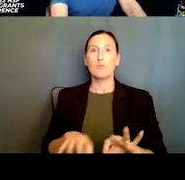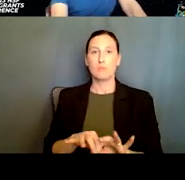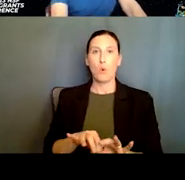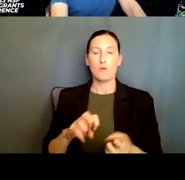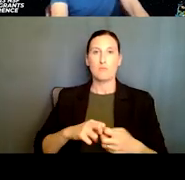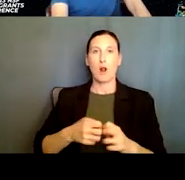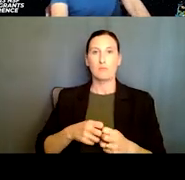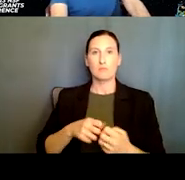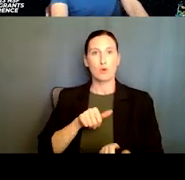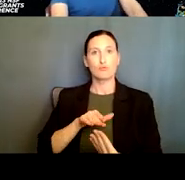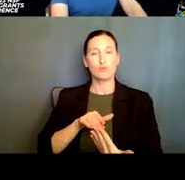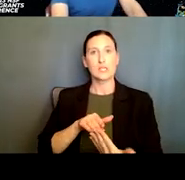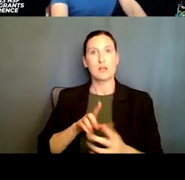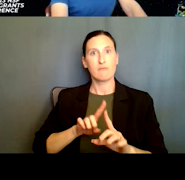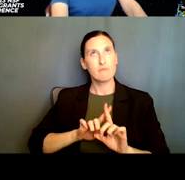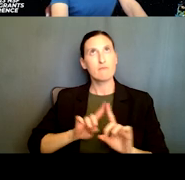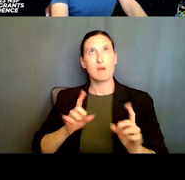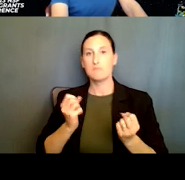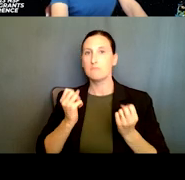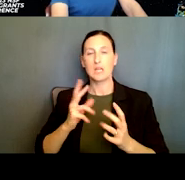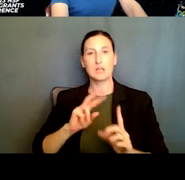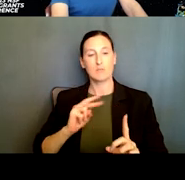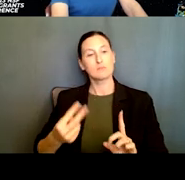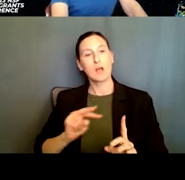by various people, various, uh, interdisciplinary teams.